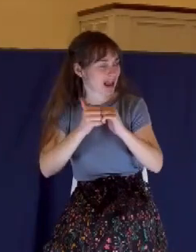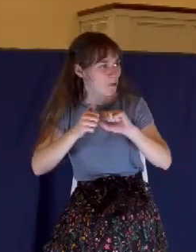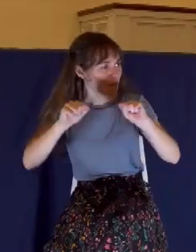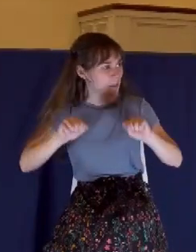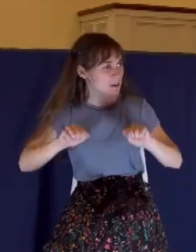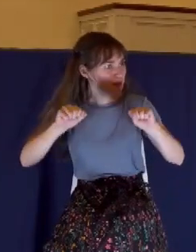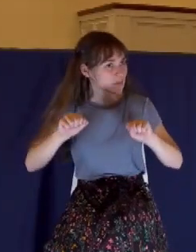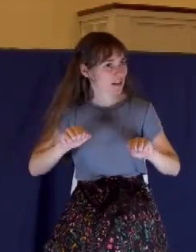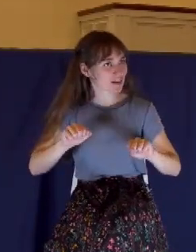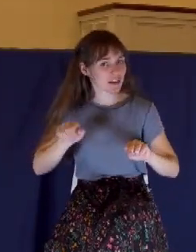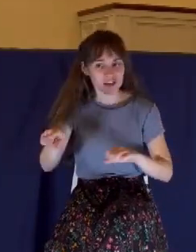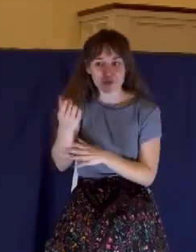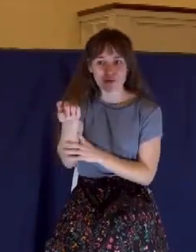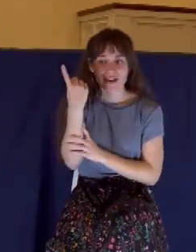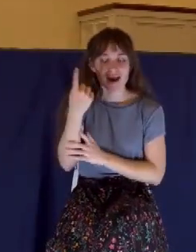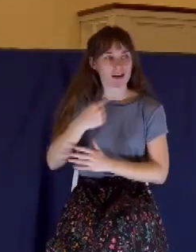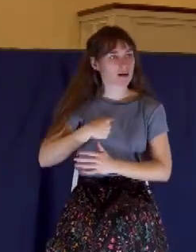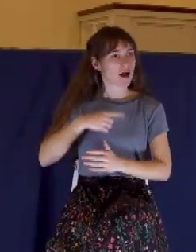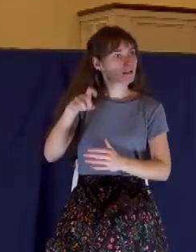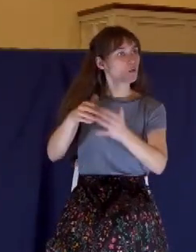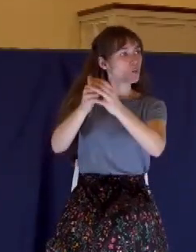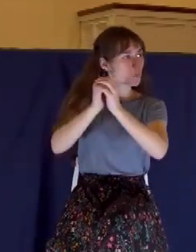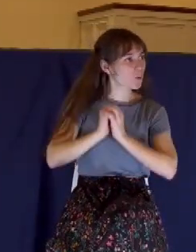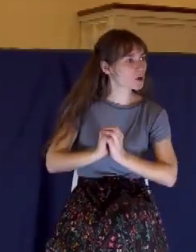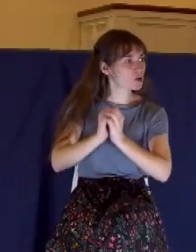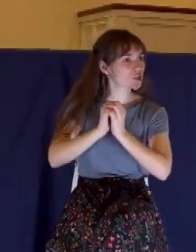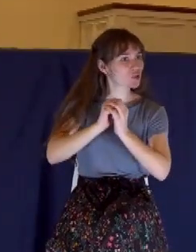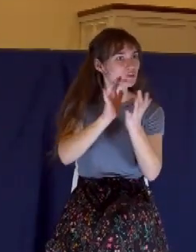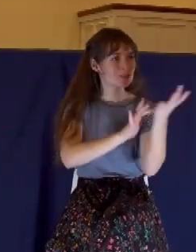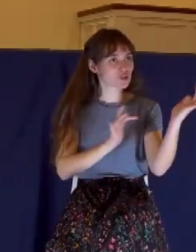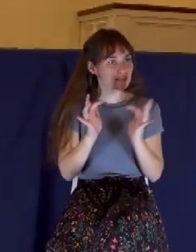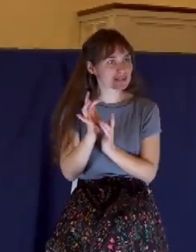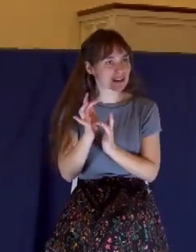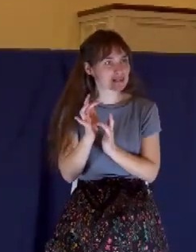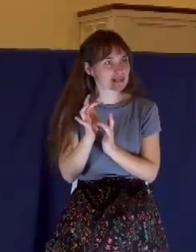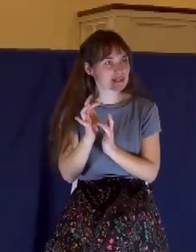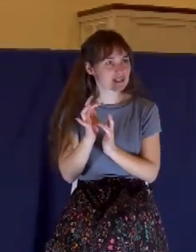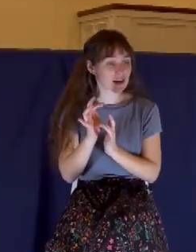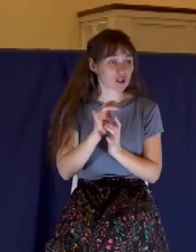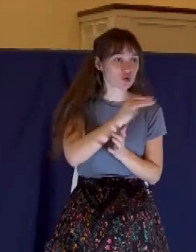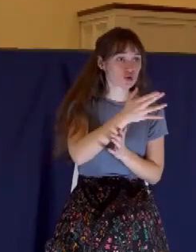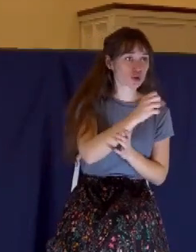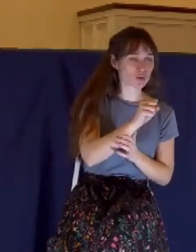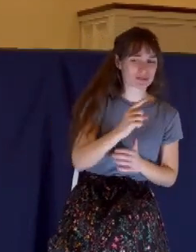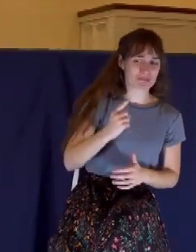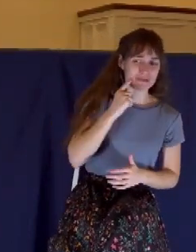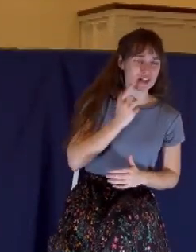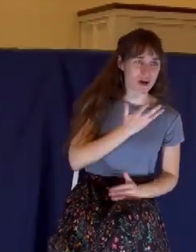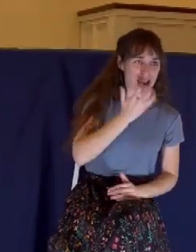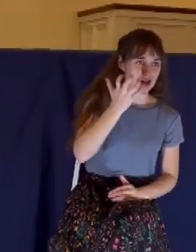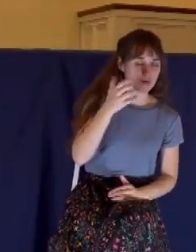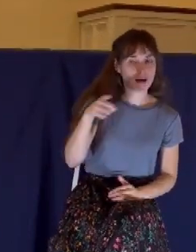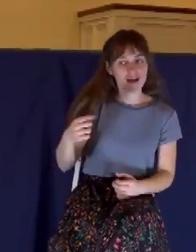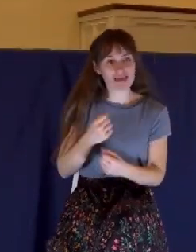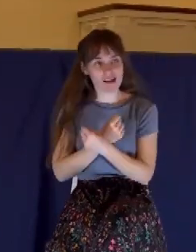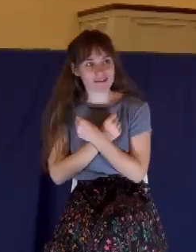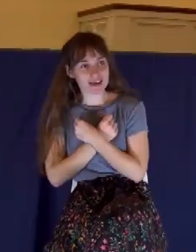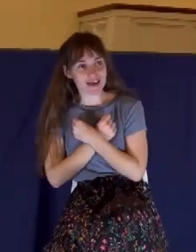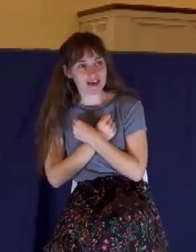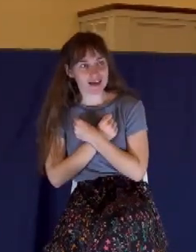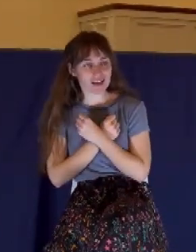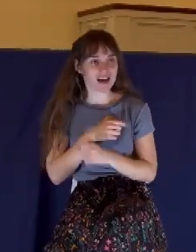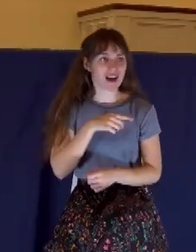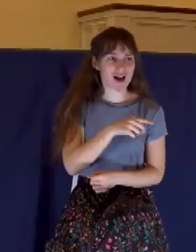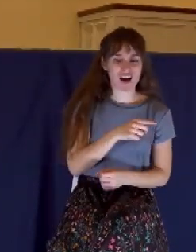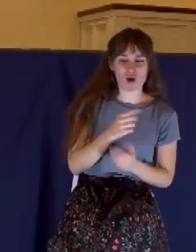values it as worship. Judas is very bitter and angry. She's humble and loving. Judas is motivated by greed. She's motivated by